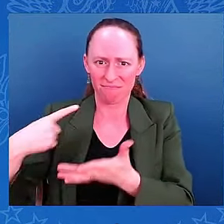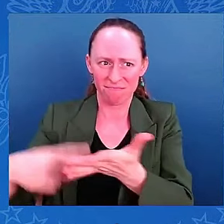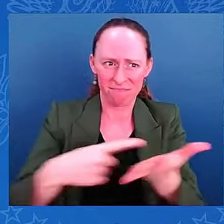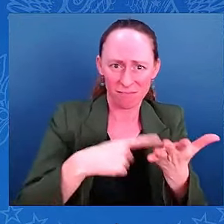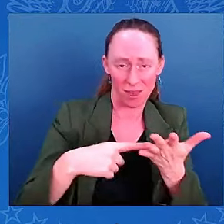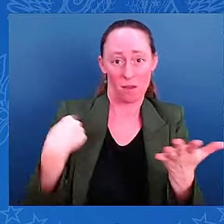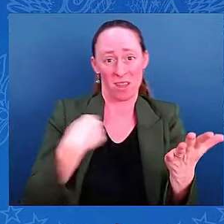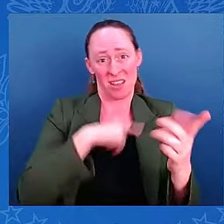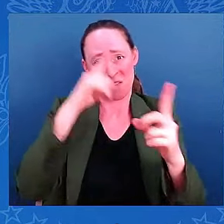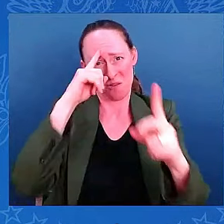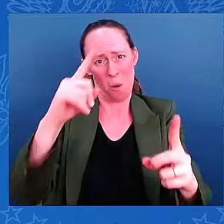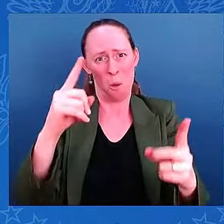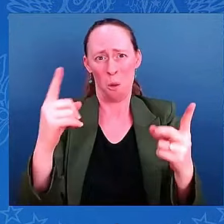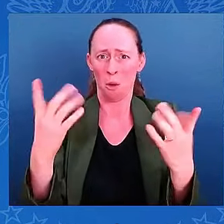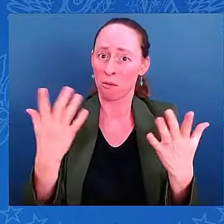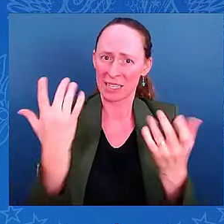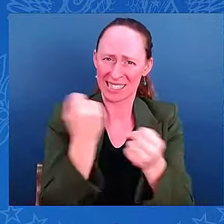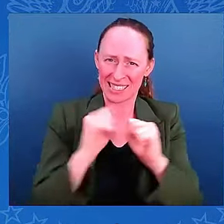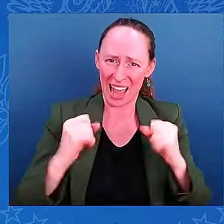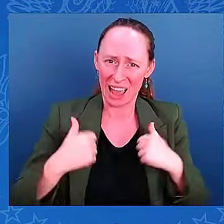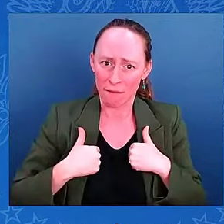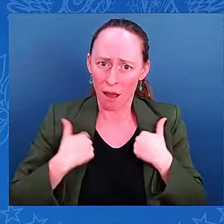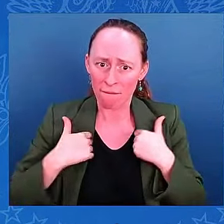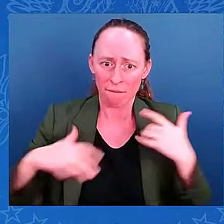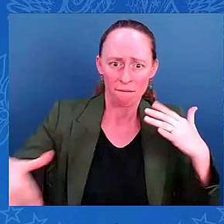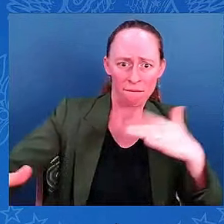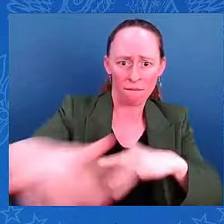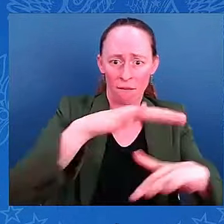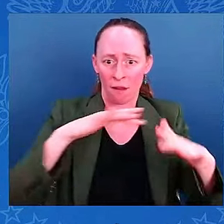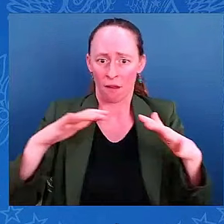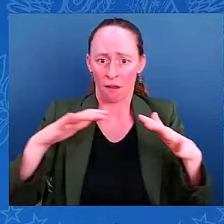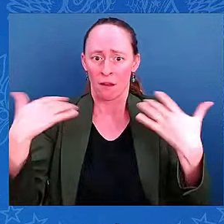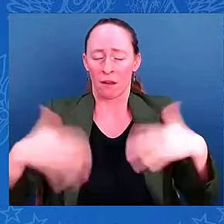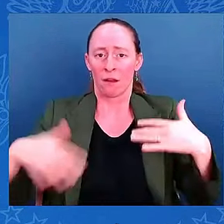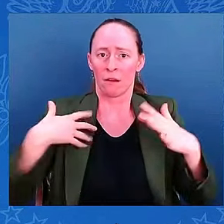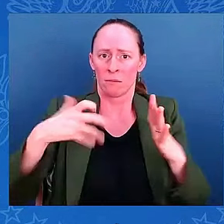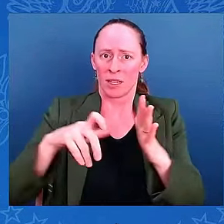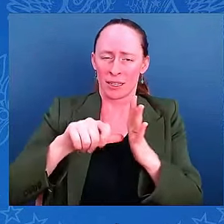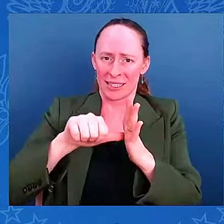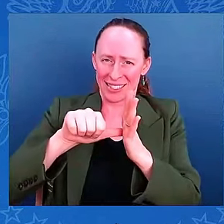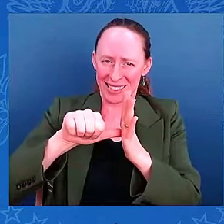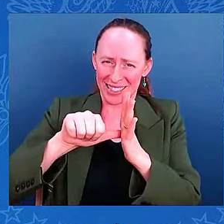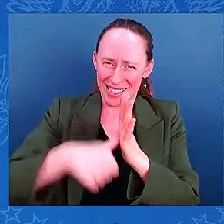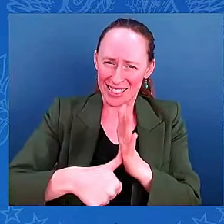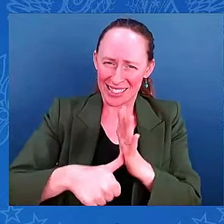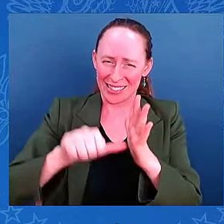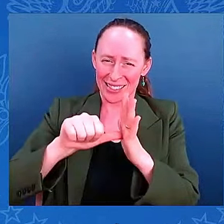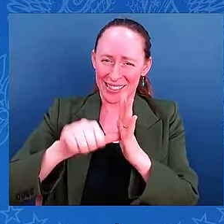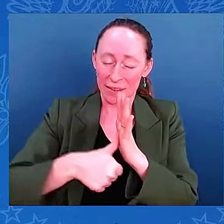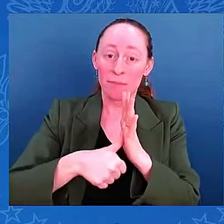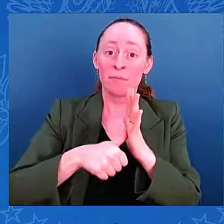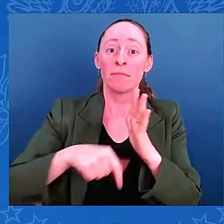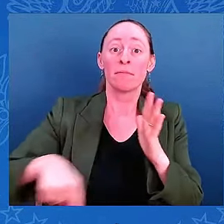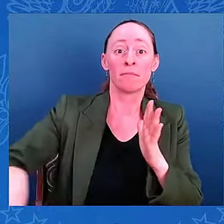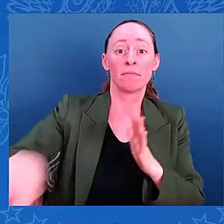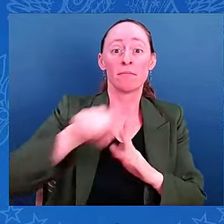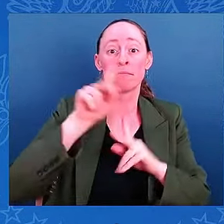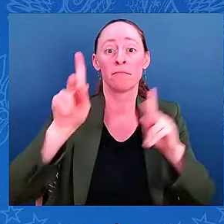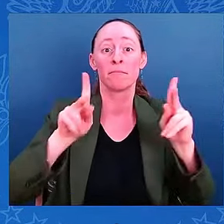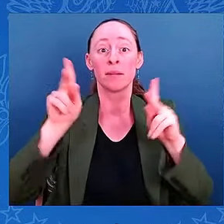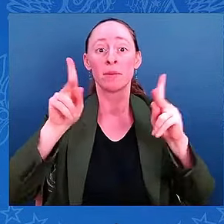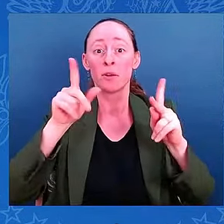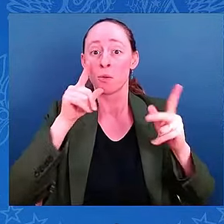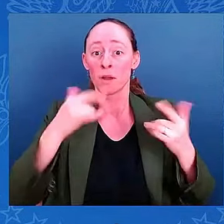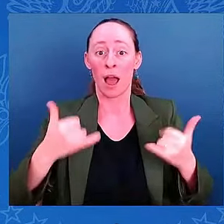many communities in Hurricane Milton's path do not have a moment to catch their breath between Helene and Milton. Two historic